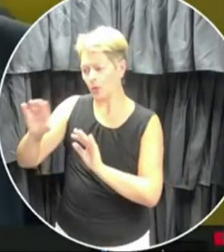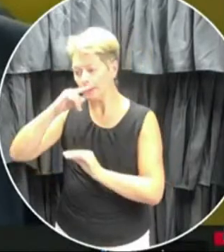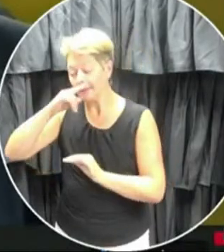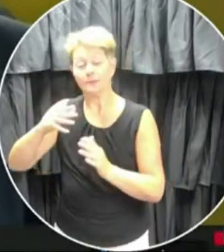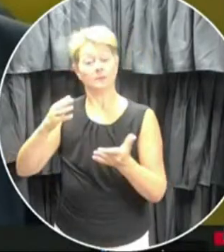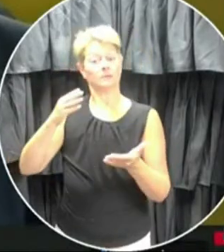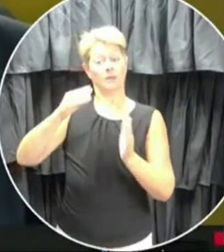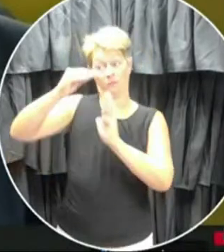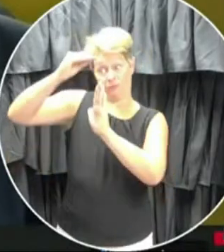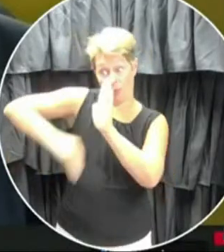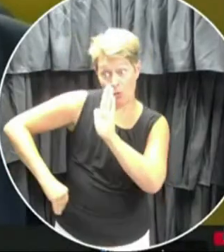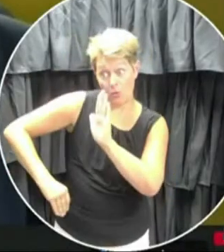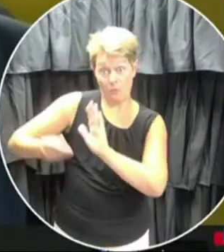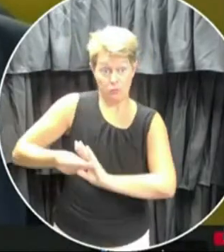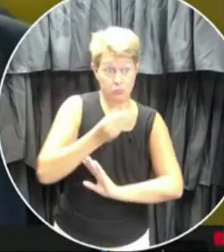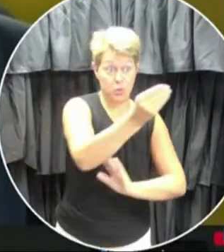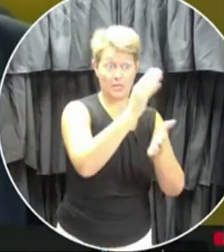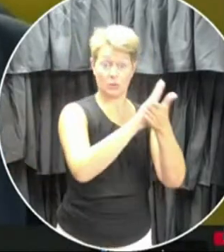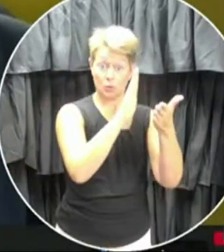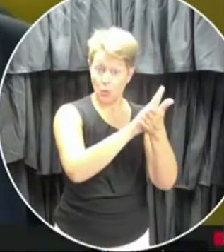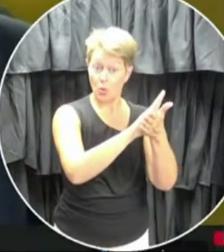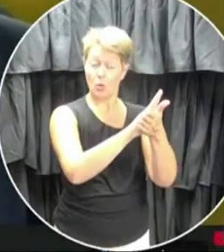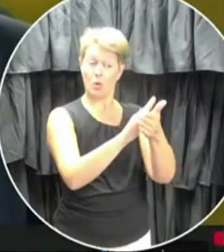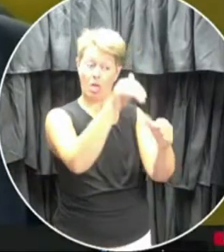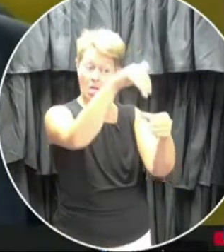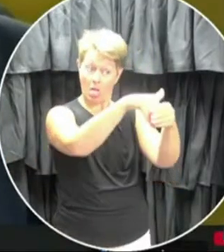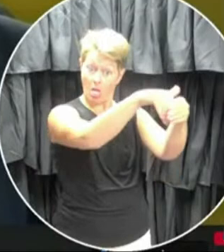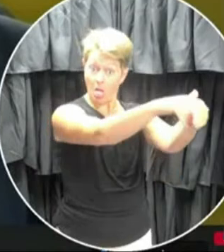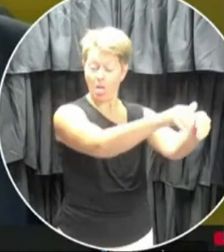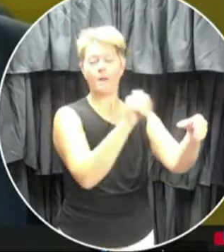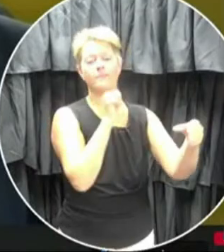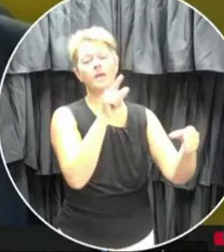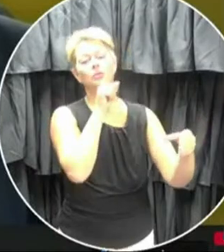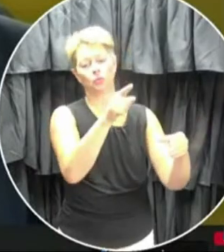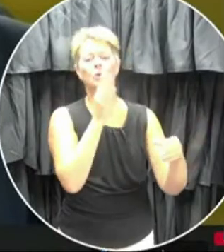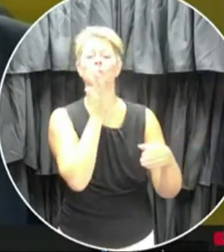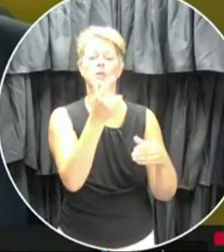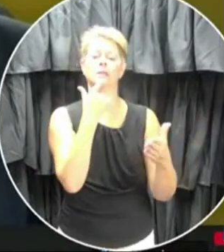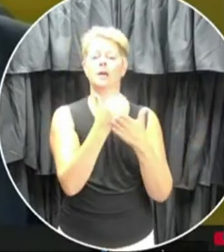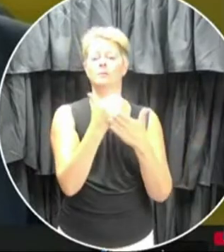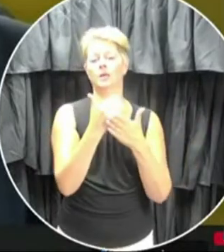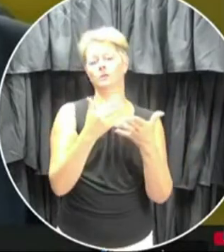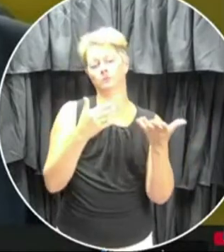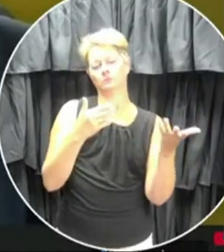out and processed, that's something we'll be discussing with our school administrators.